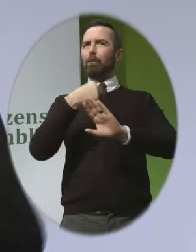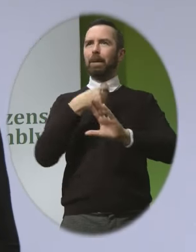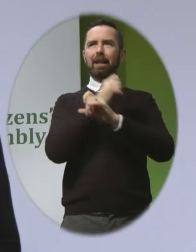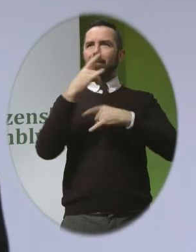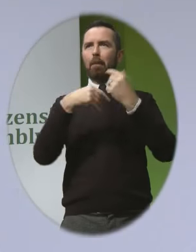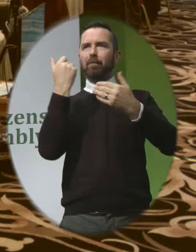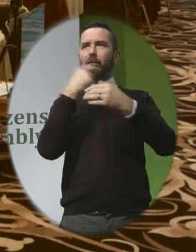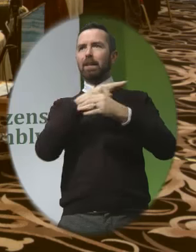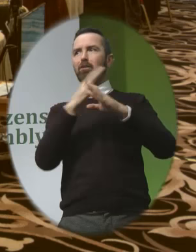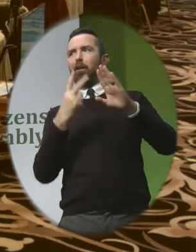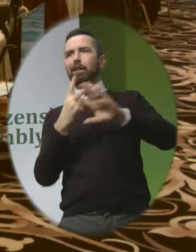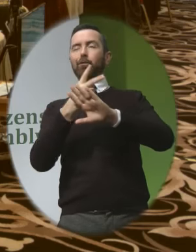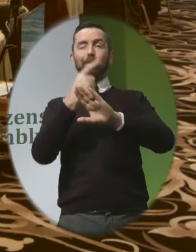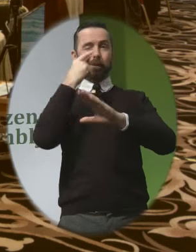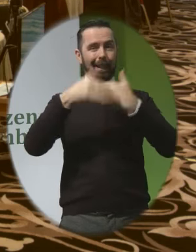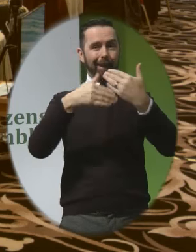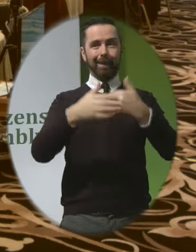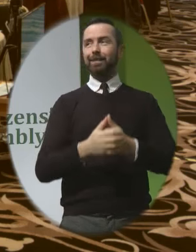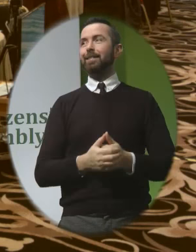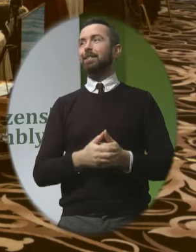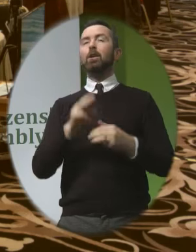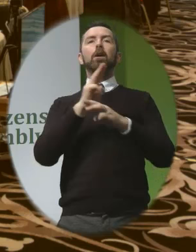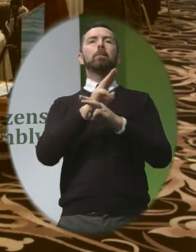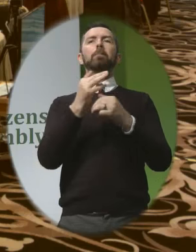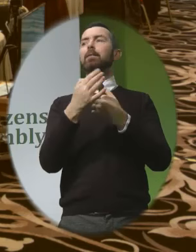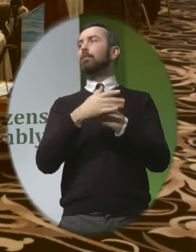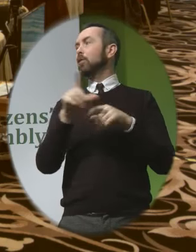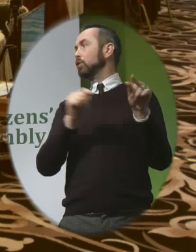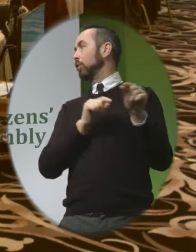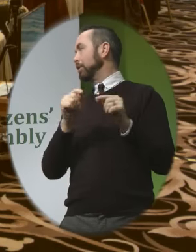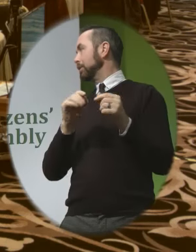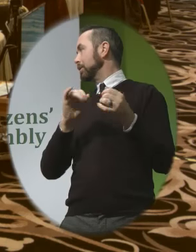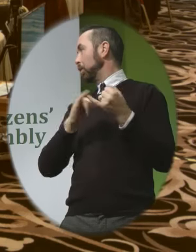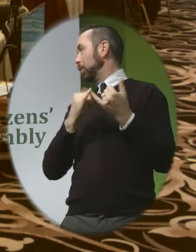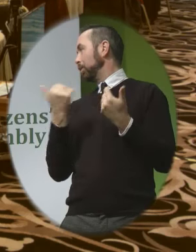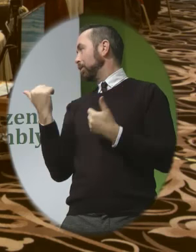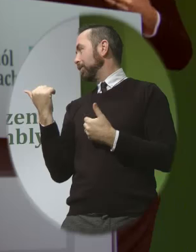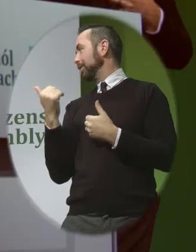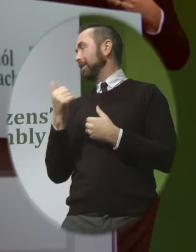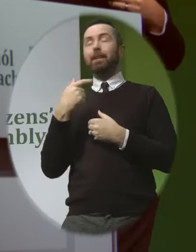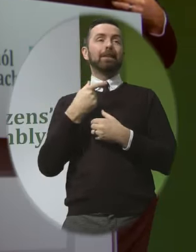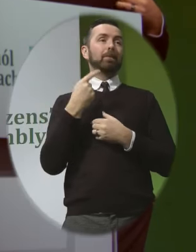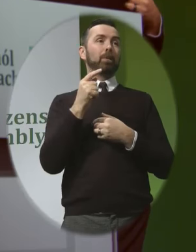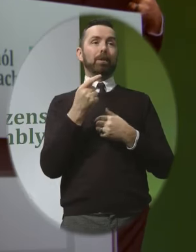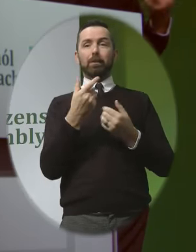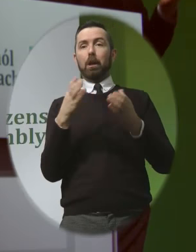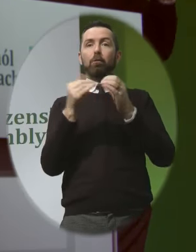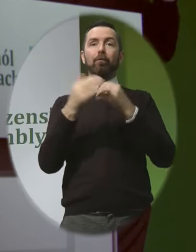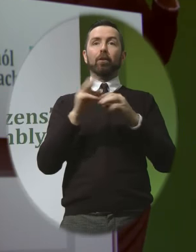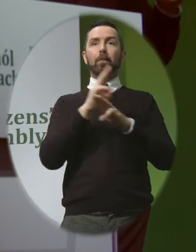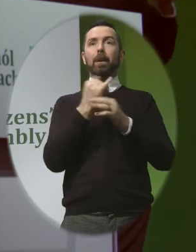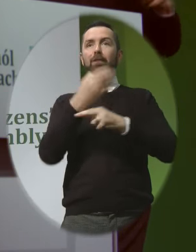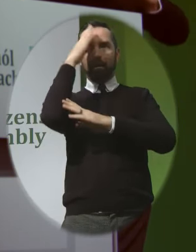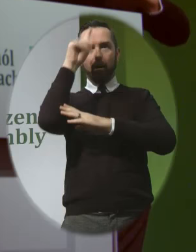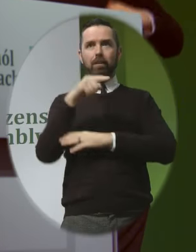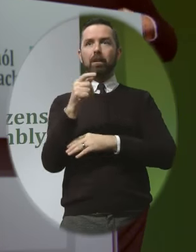so we'll see how that goes so parents for choice who are parents for choice and pregnancy and childbirth Ireland we originated as a